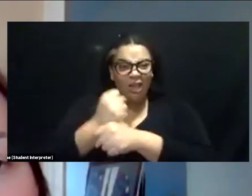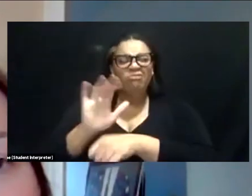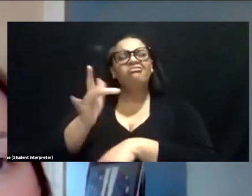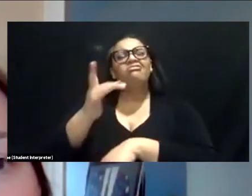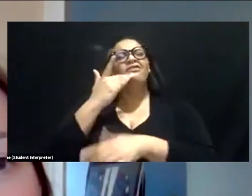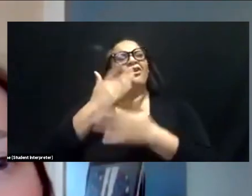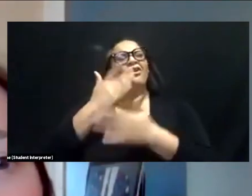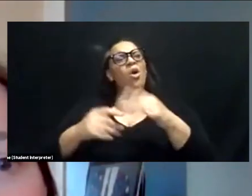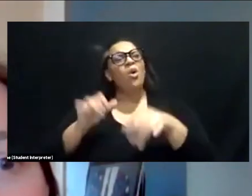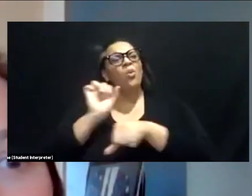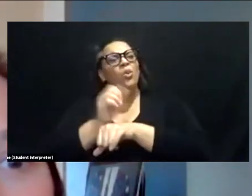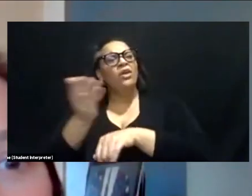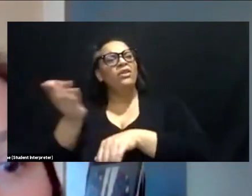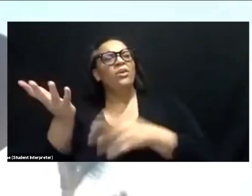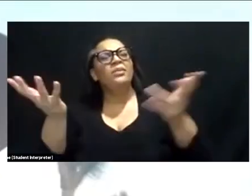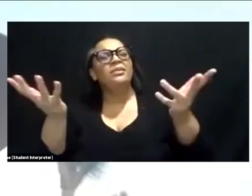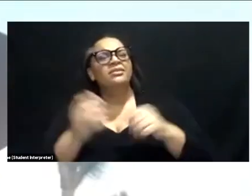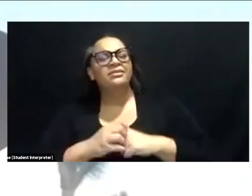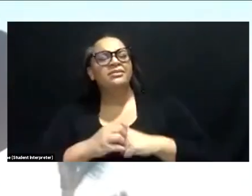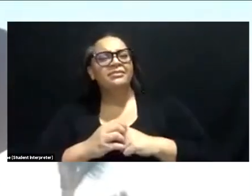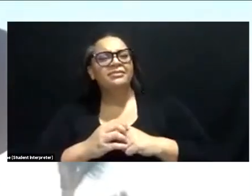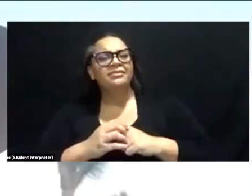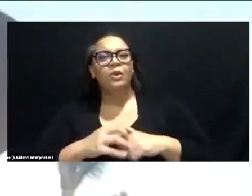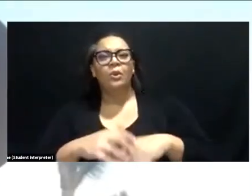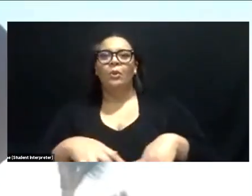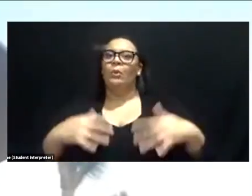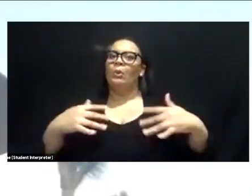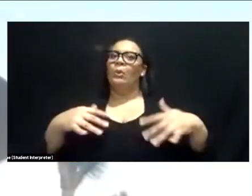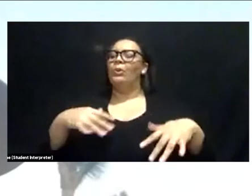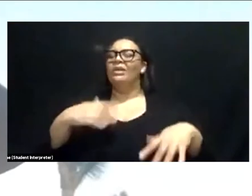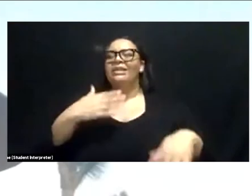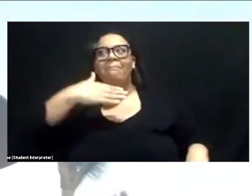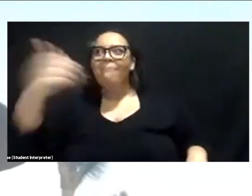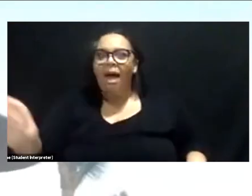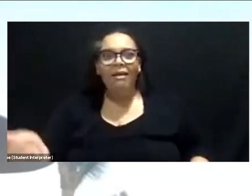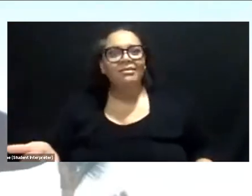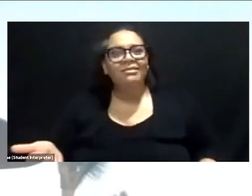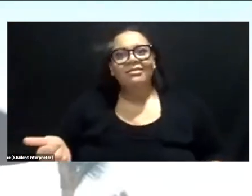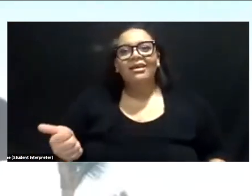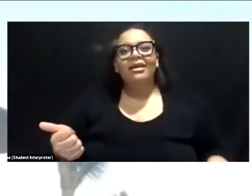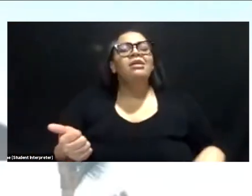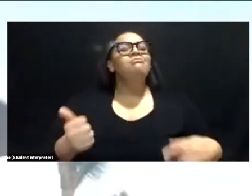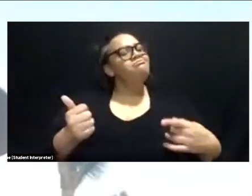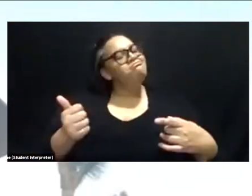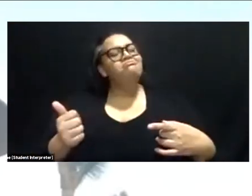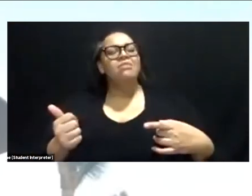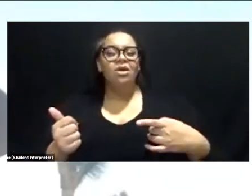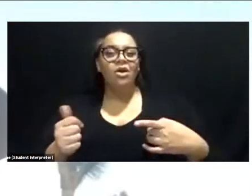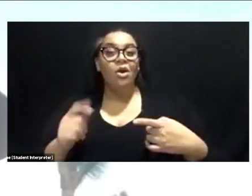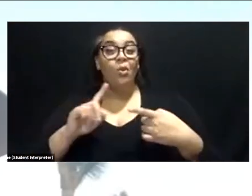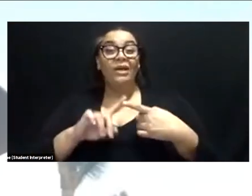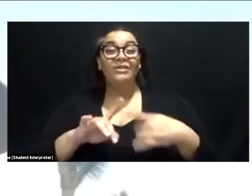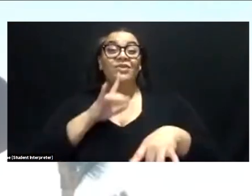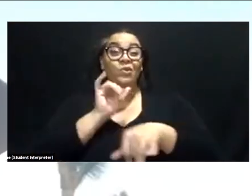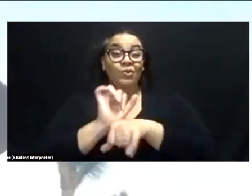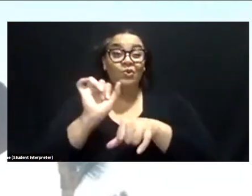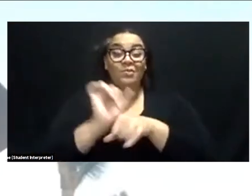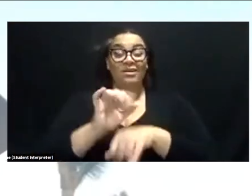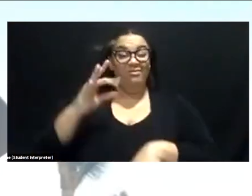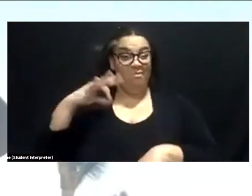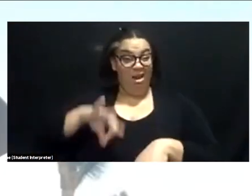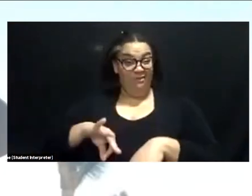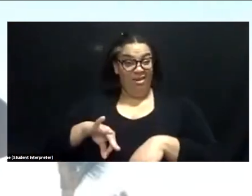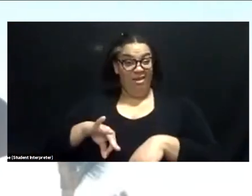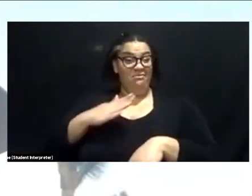working there? Oh man, it's the best. I, one of the real, um, pluses about my job here